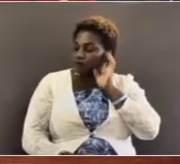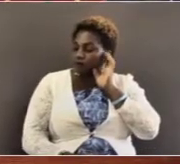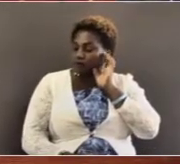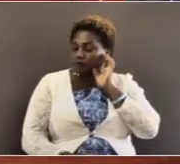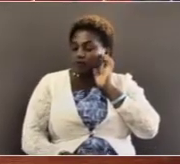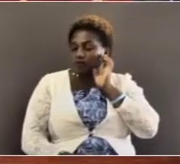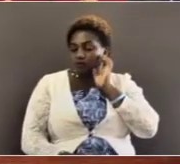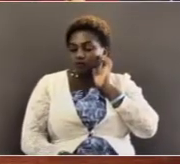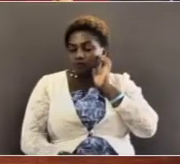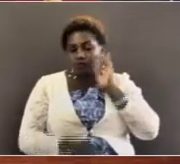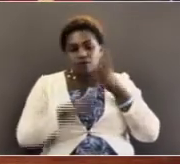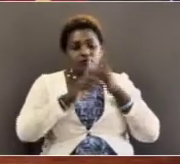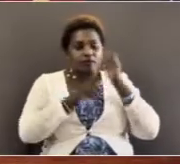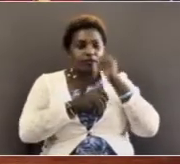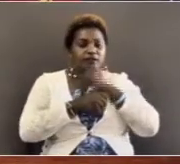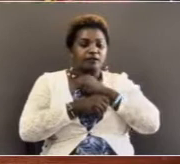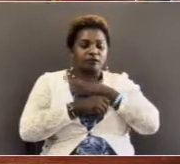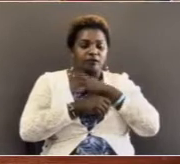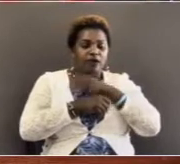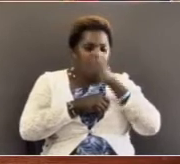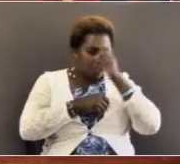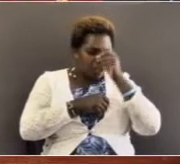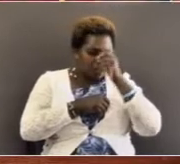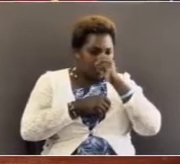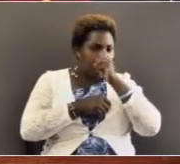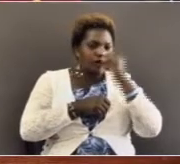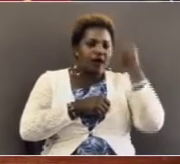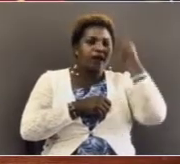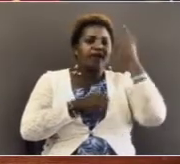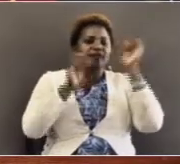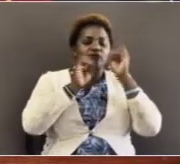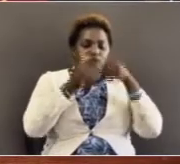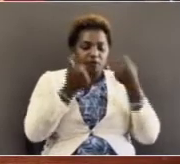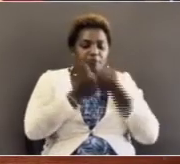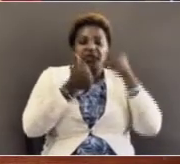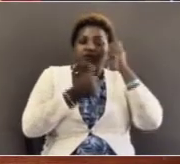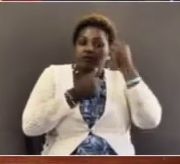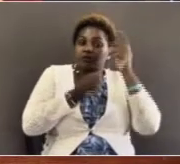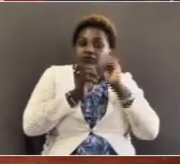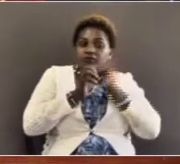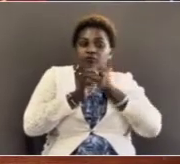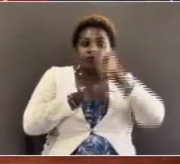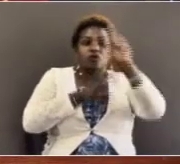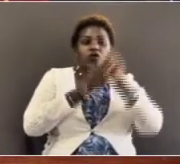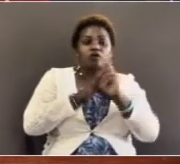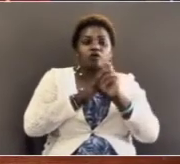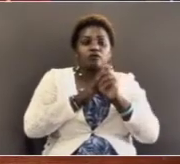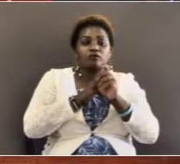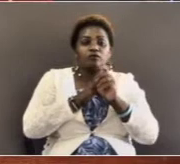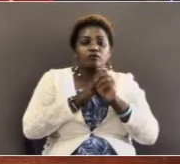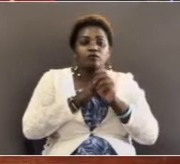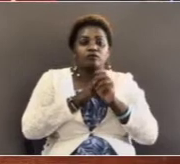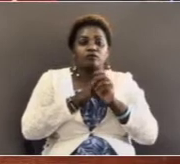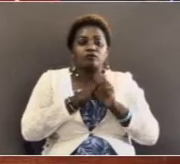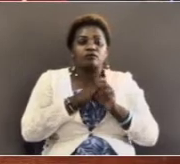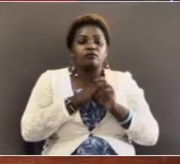don't you understand what has been happening so they are talking to someone who is there with them